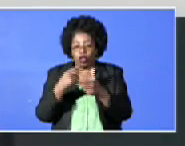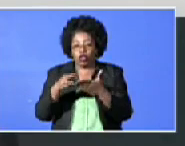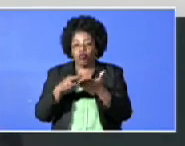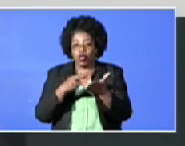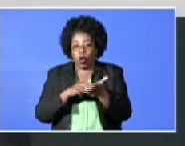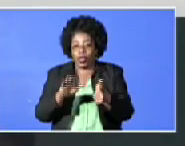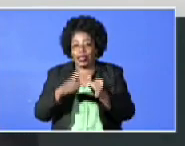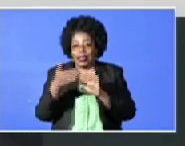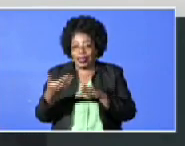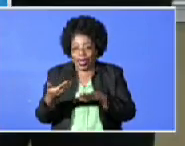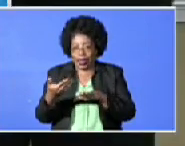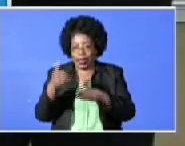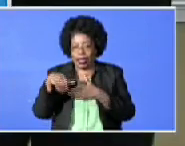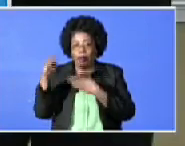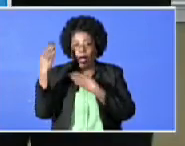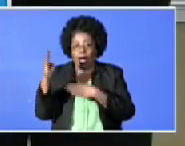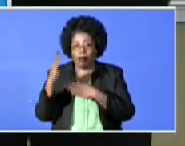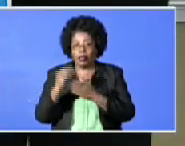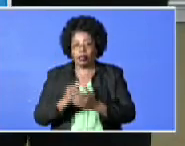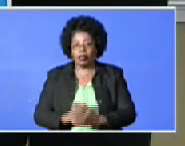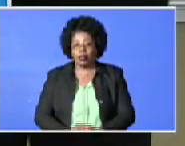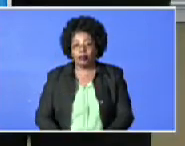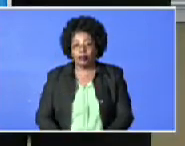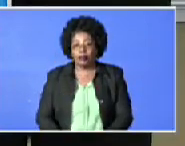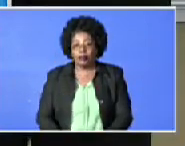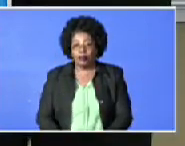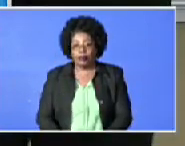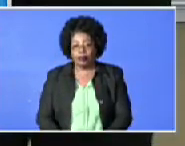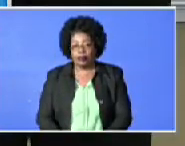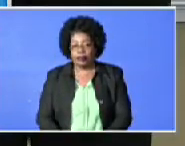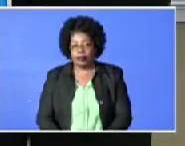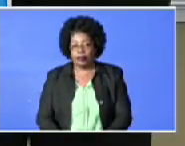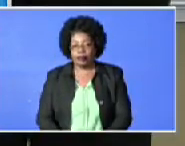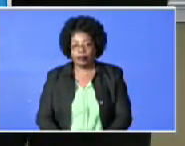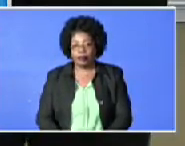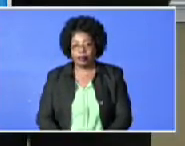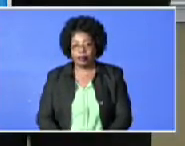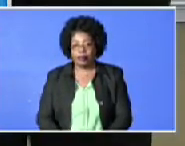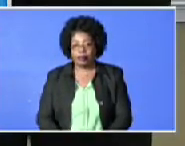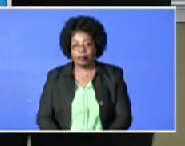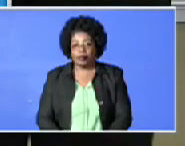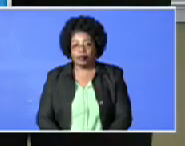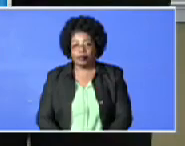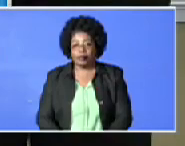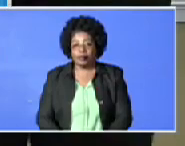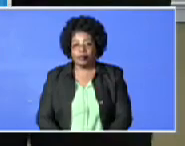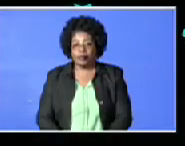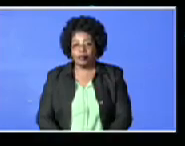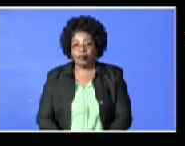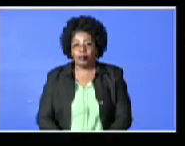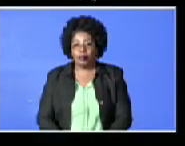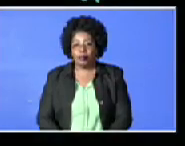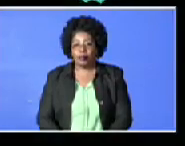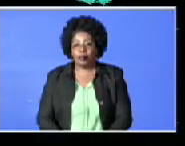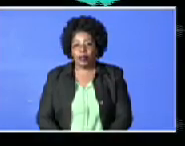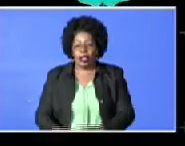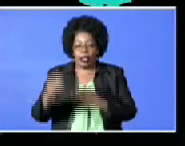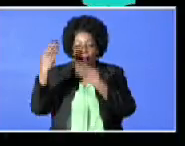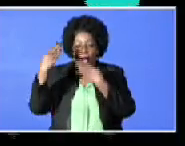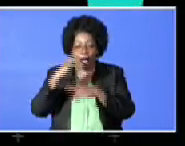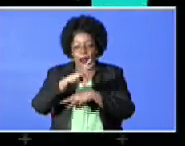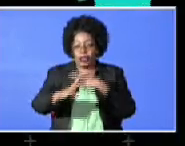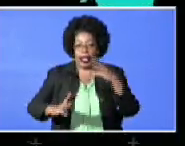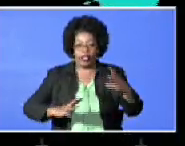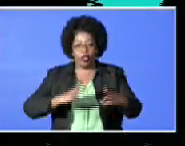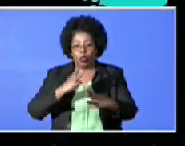-19 in the Bahamas. The economic crisis is severe for the Bahamas. As the Bahamas and the